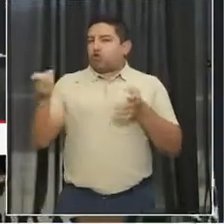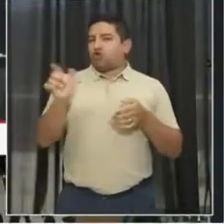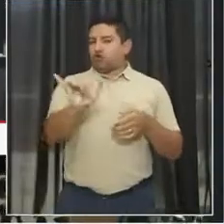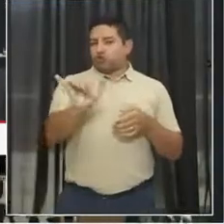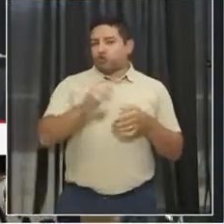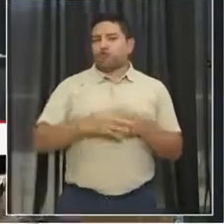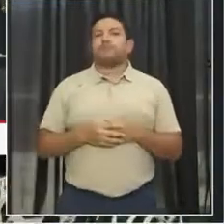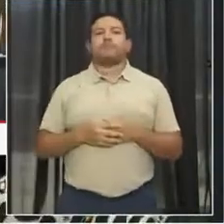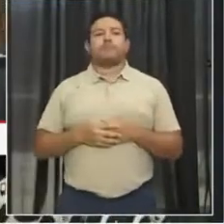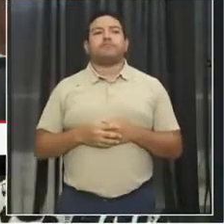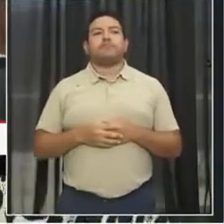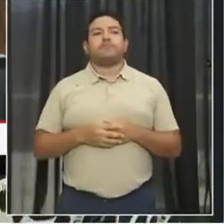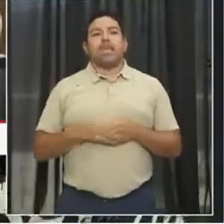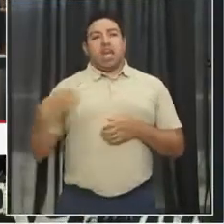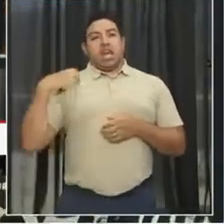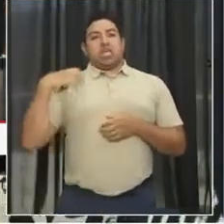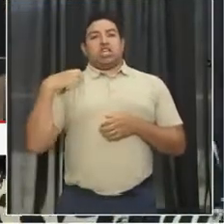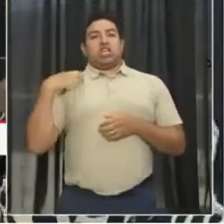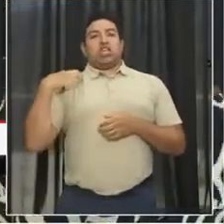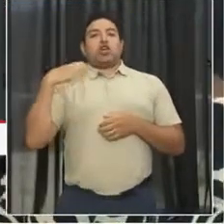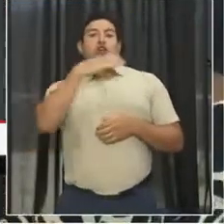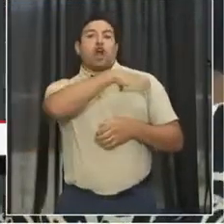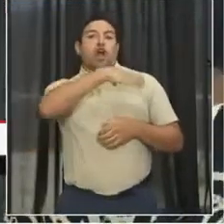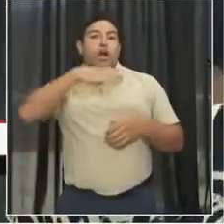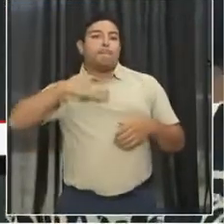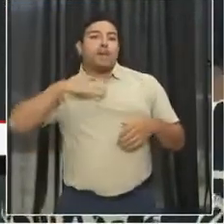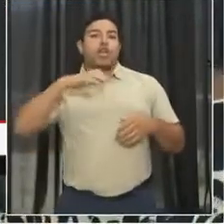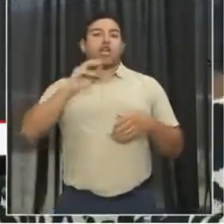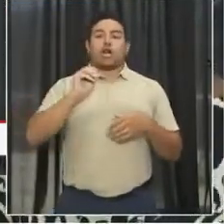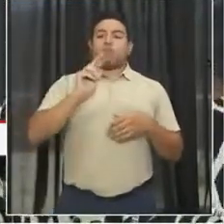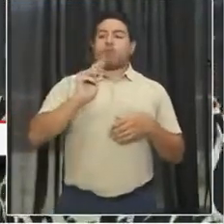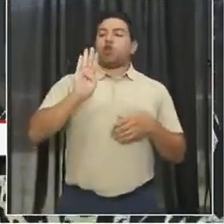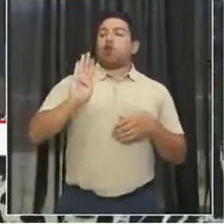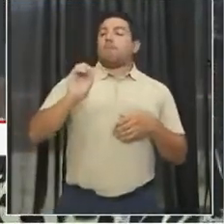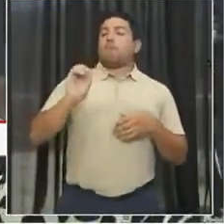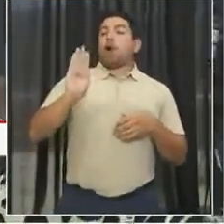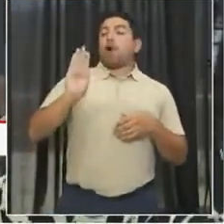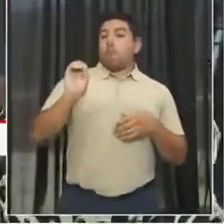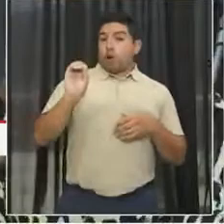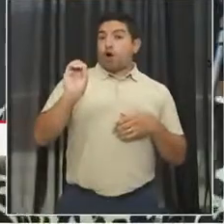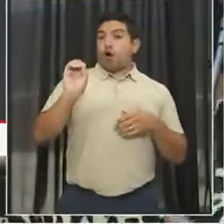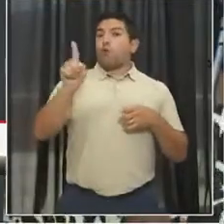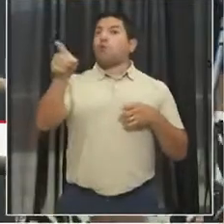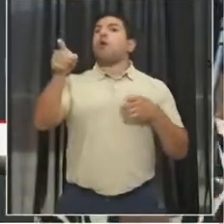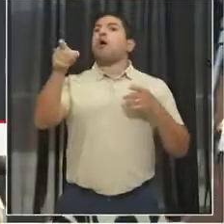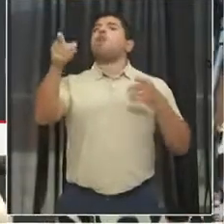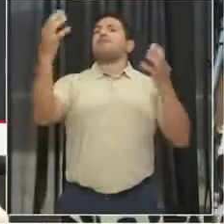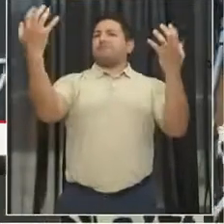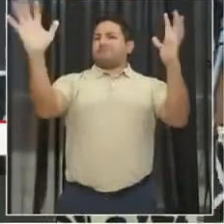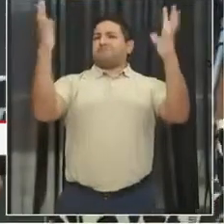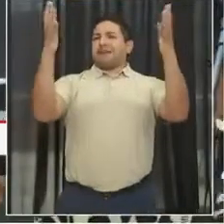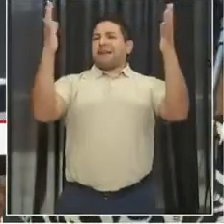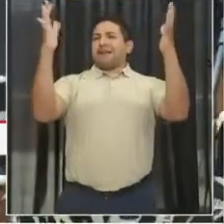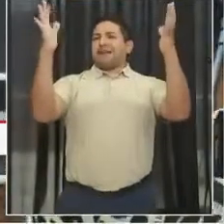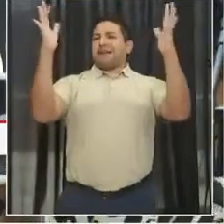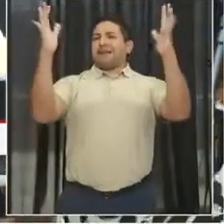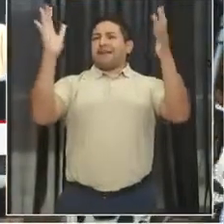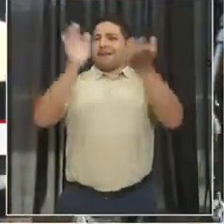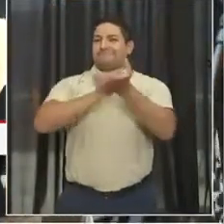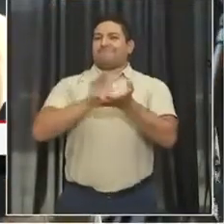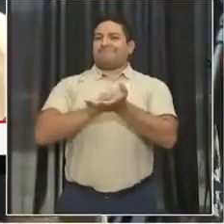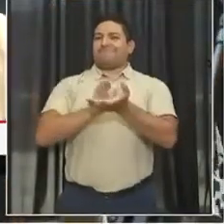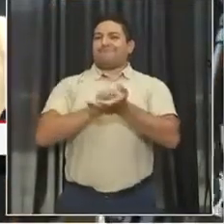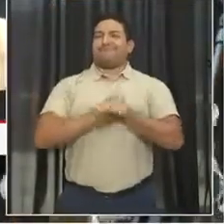The chair of our commission, Commissioner Bobo. Where is Commissioner? There he is. Give him a big round of applause.